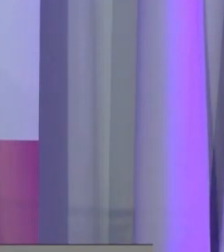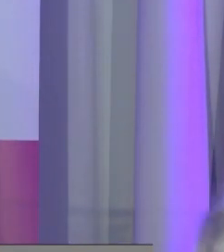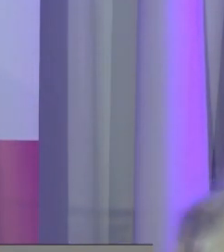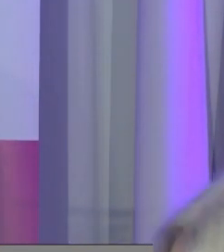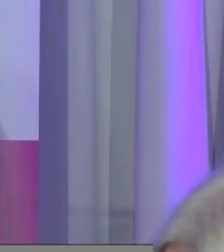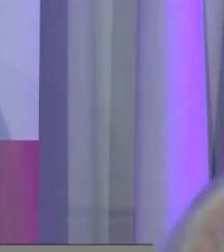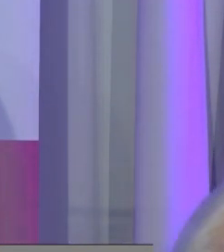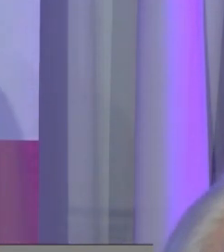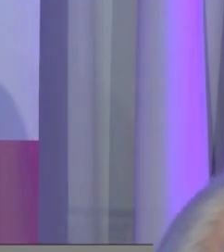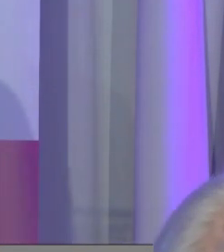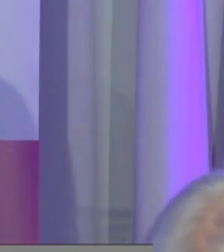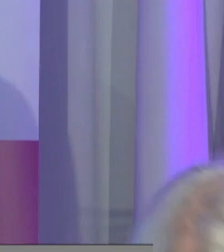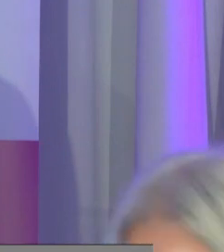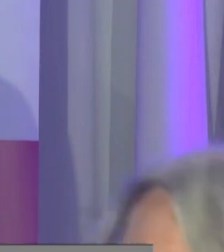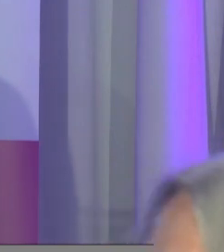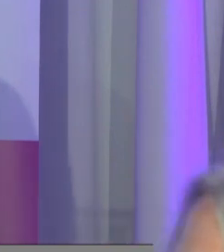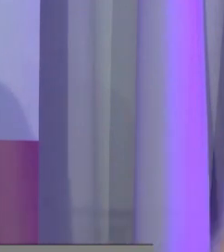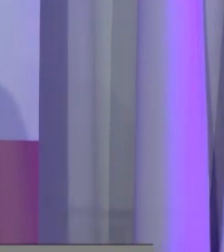Okay.